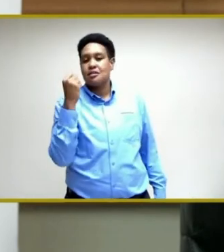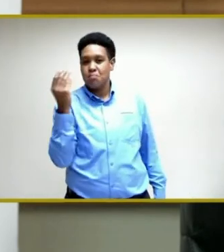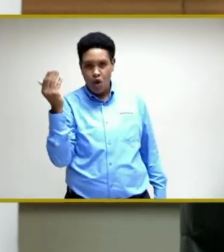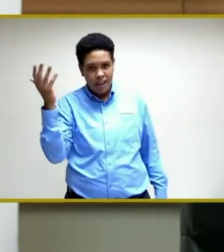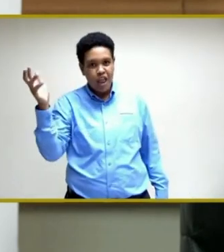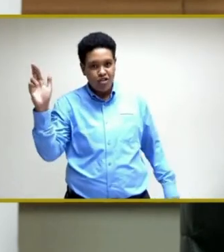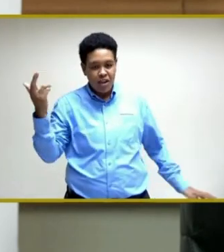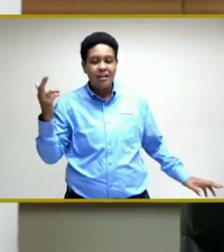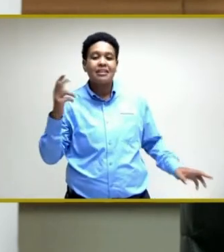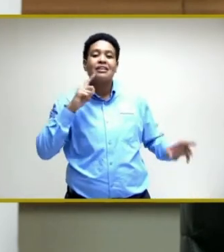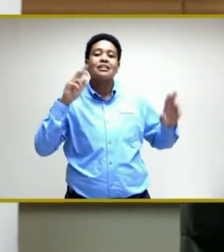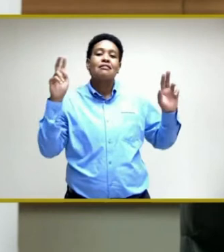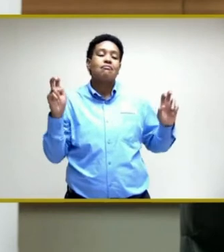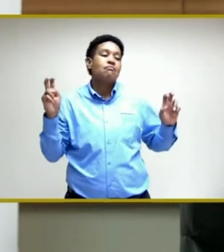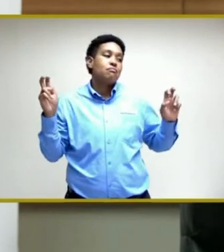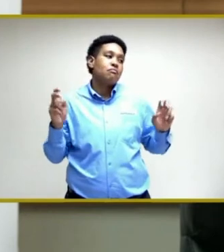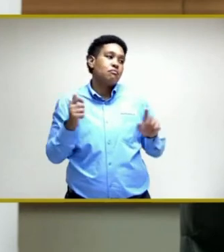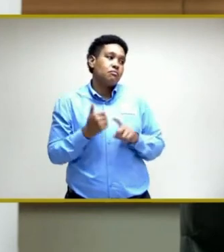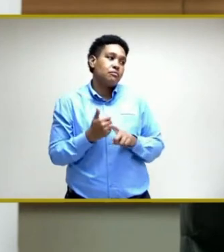It's also an issue of